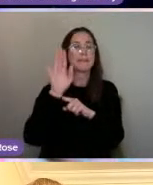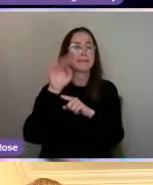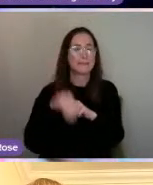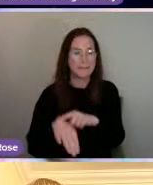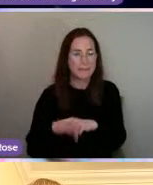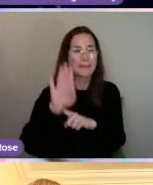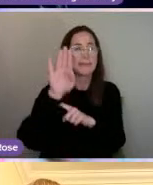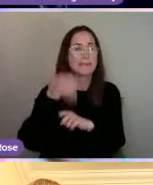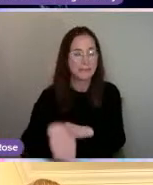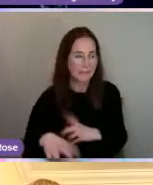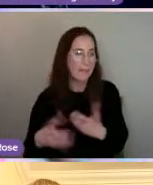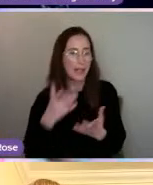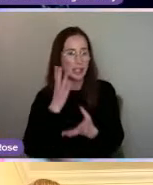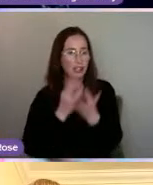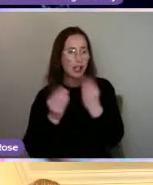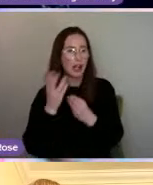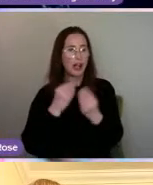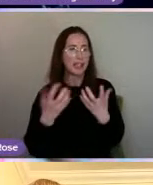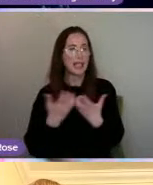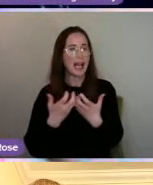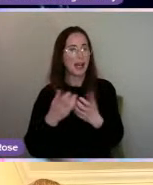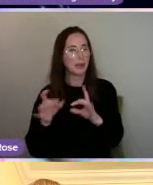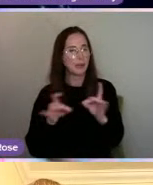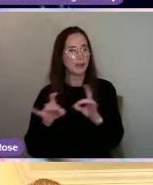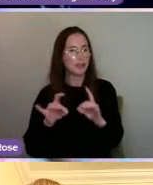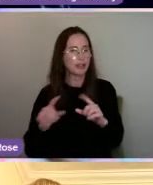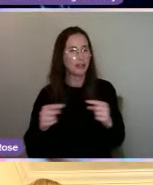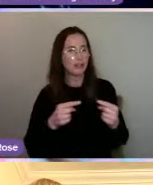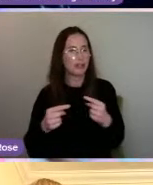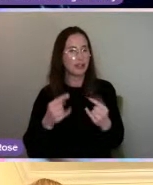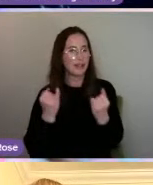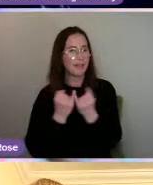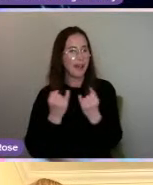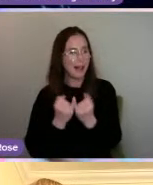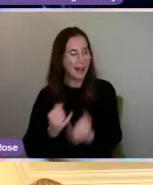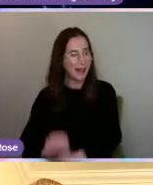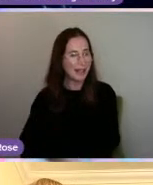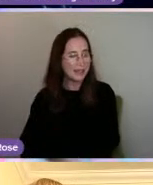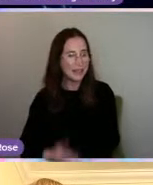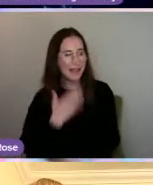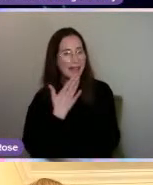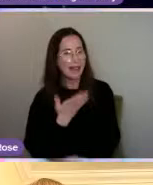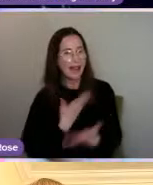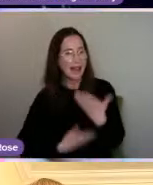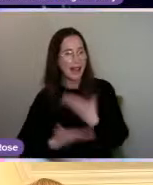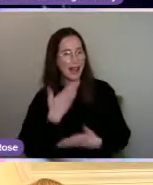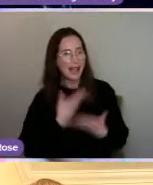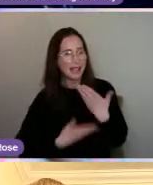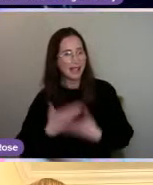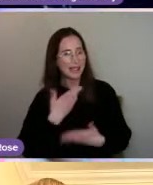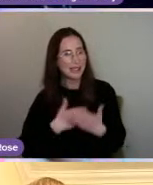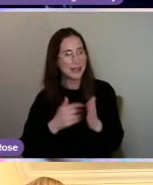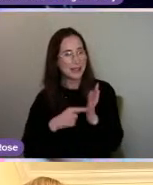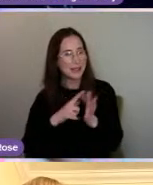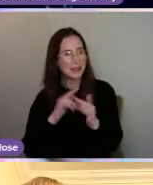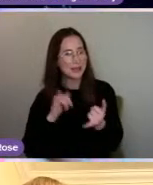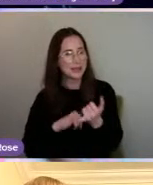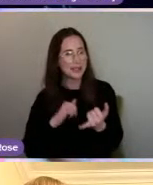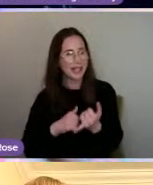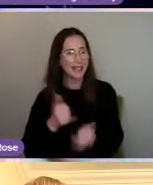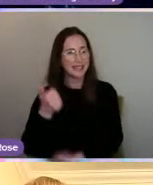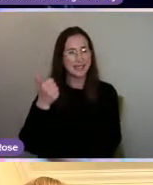and it's about learning to fight it. So, thank you so much for sharing your story there, Tess, and for being on.